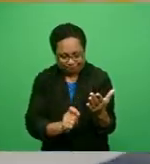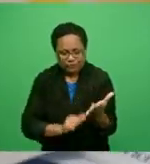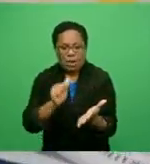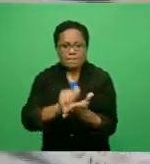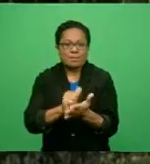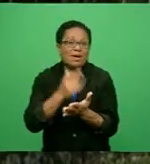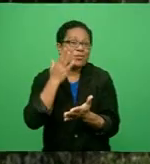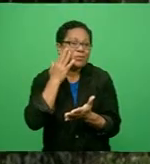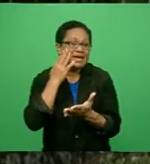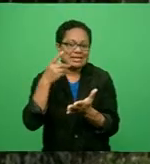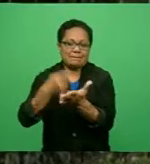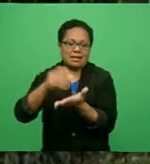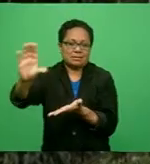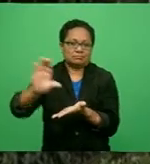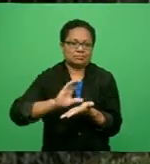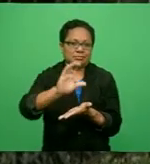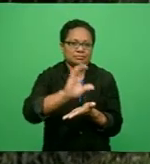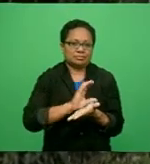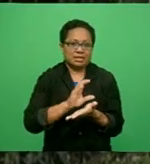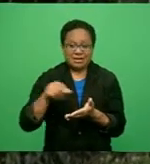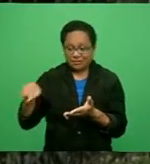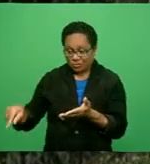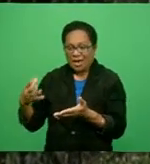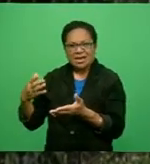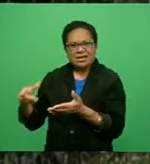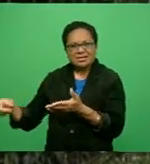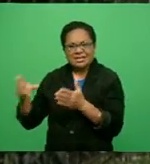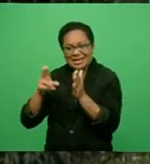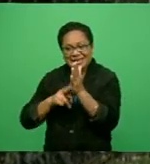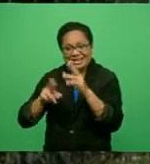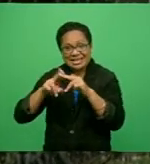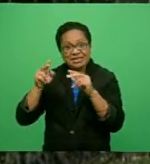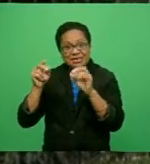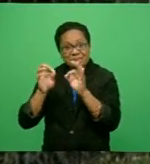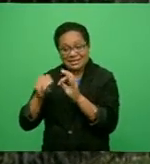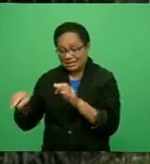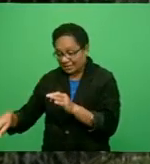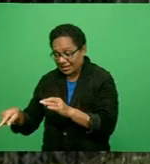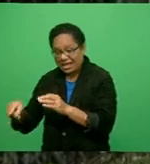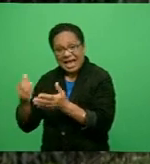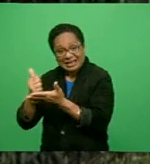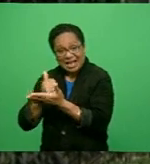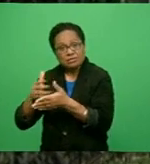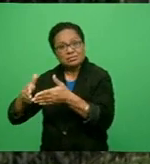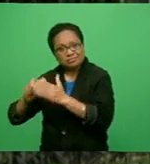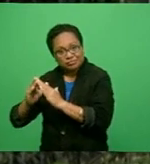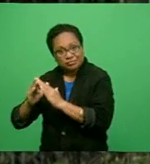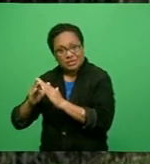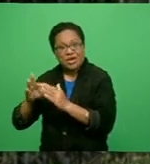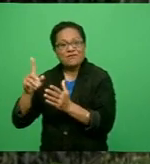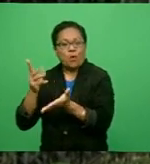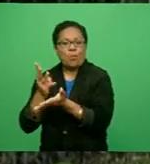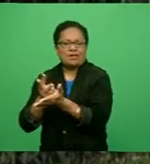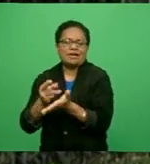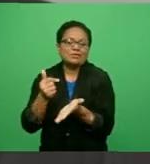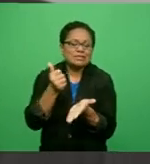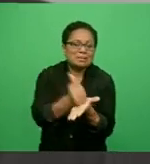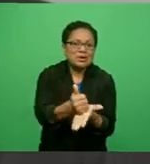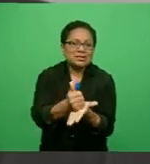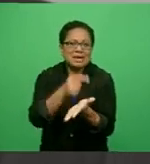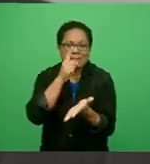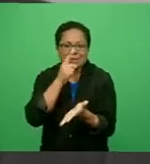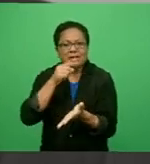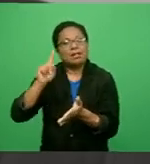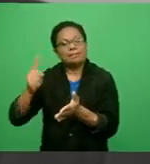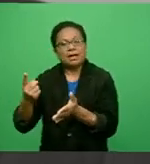and welfare account was set up in 2016, but that was used for general operations. Donations to this account were also